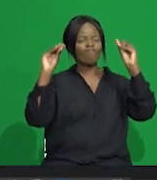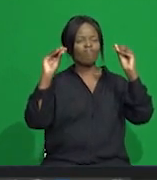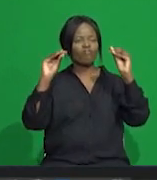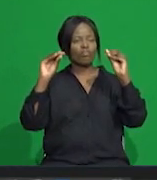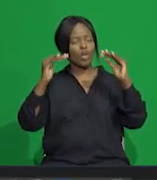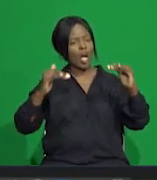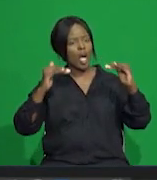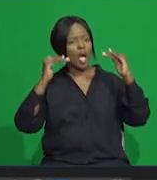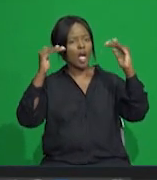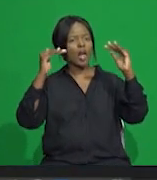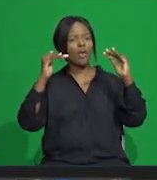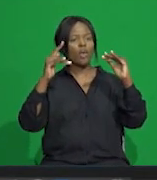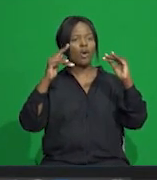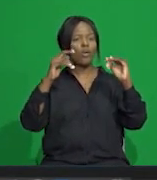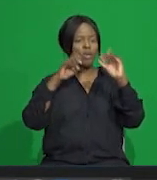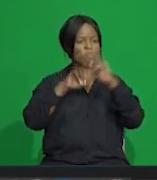editing.